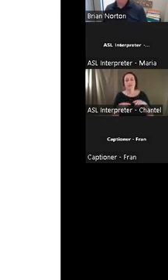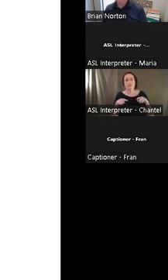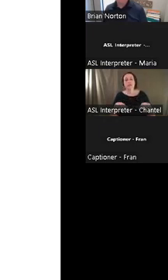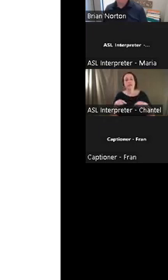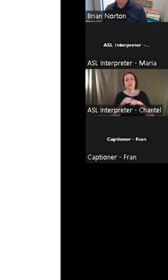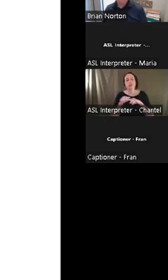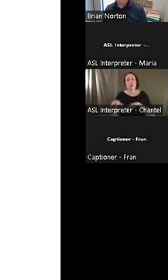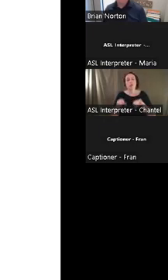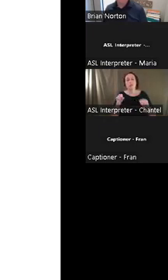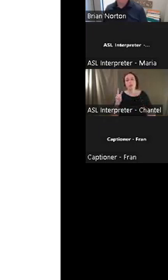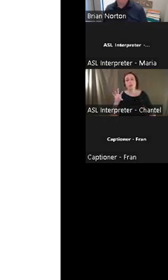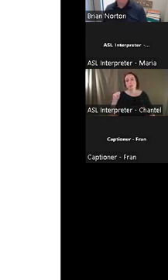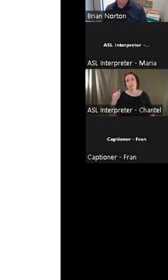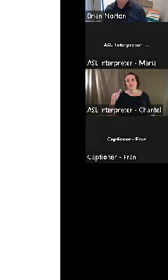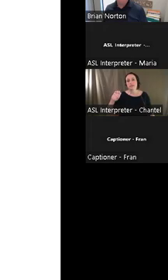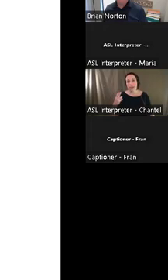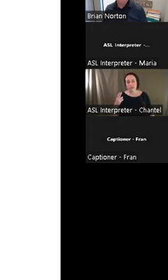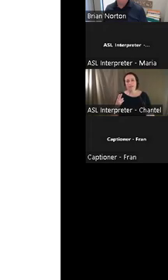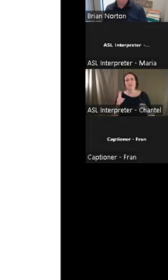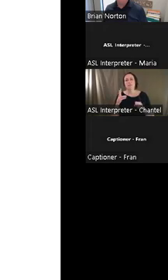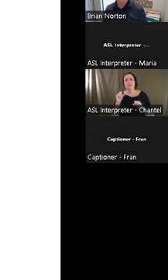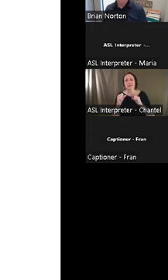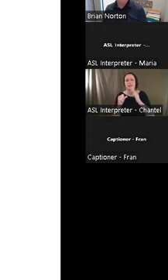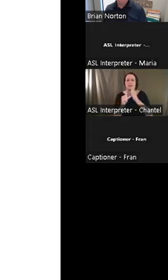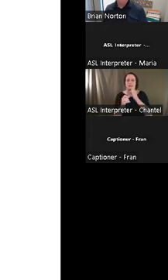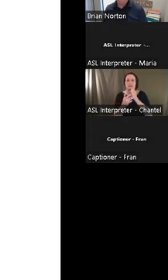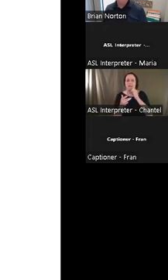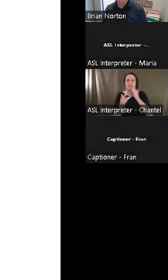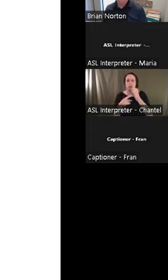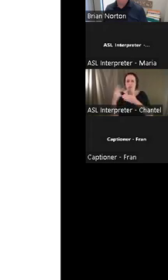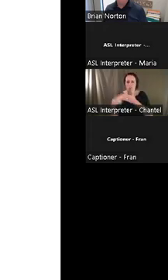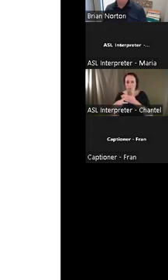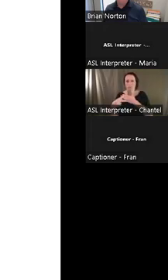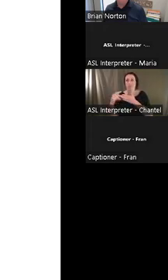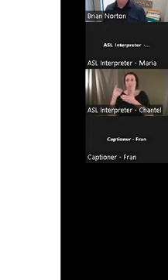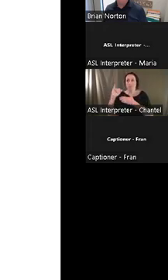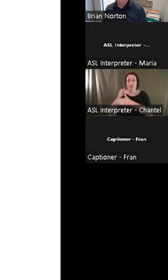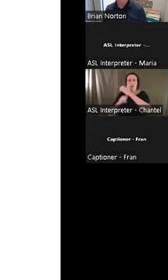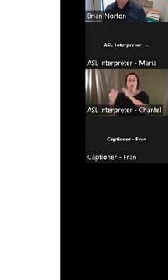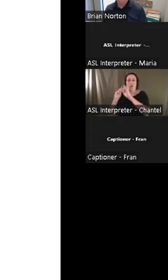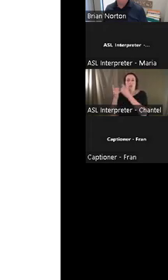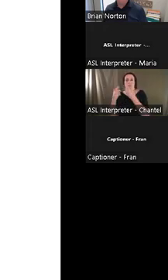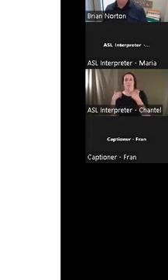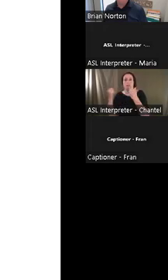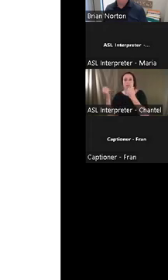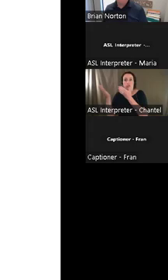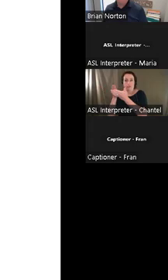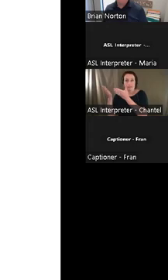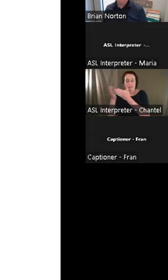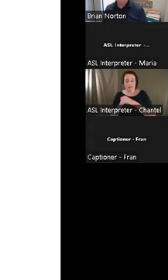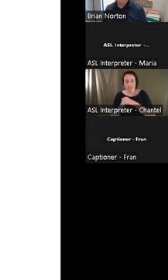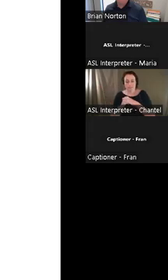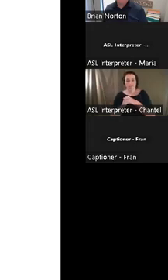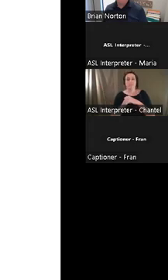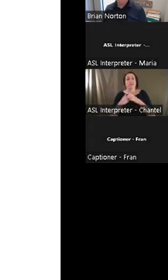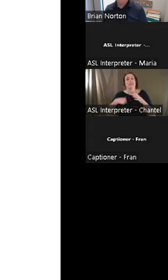Assistive Technology Act program, which is part of the Department of Health Services. And we are using the webinar